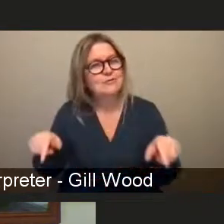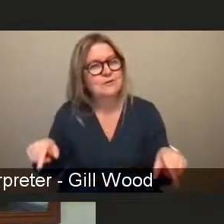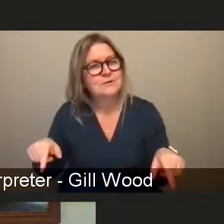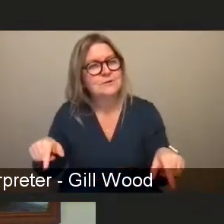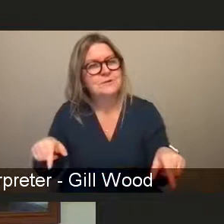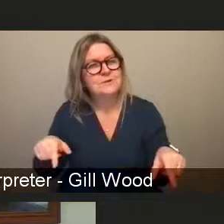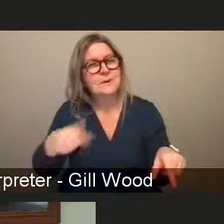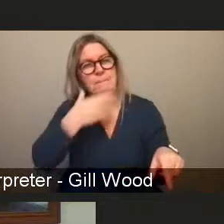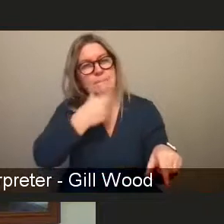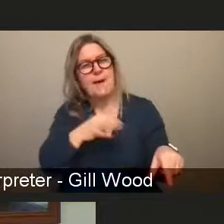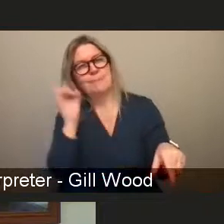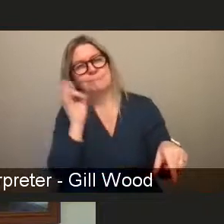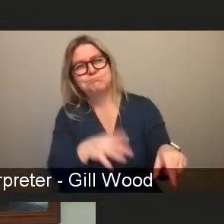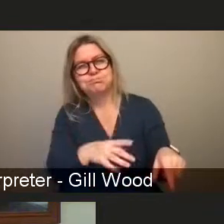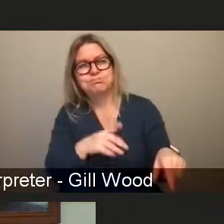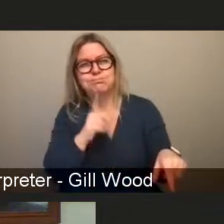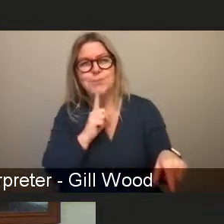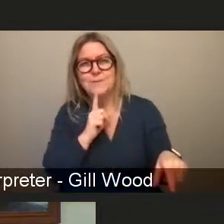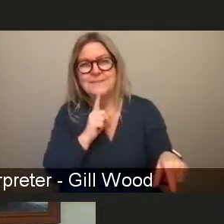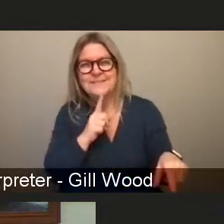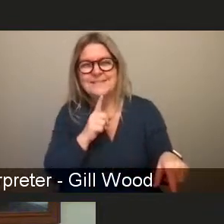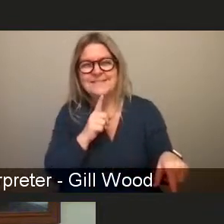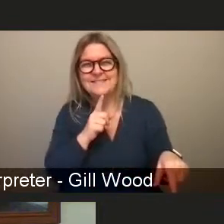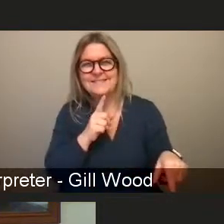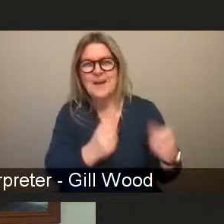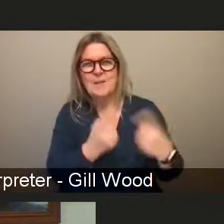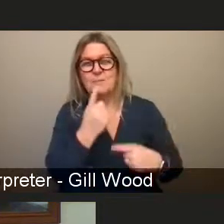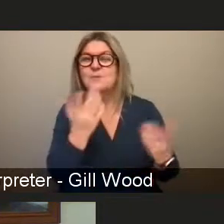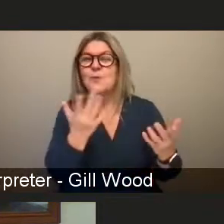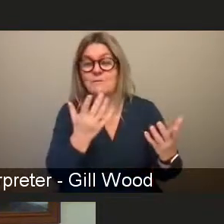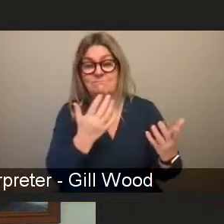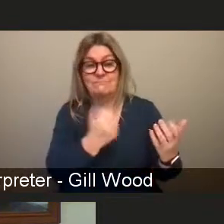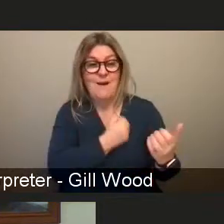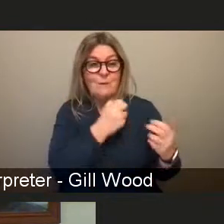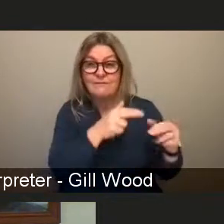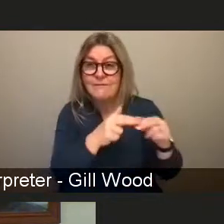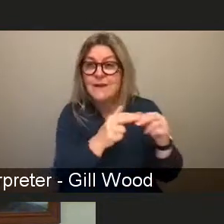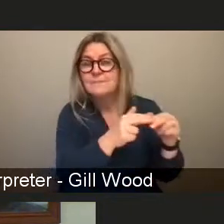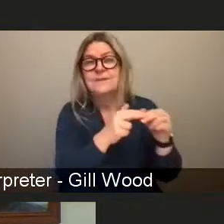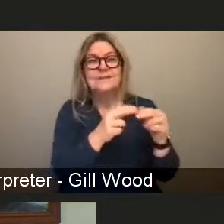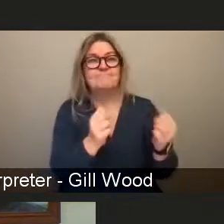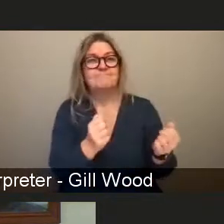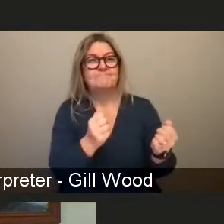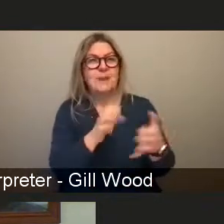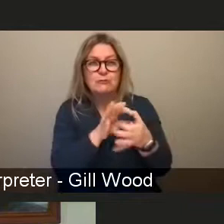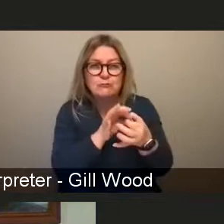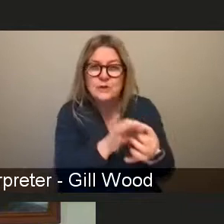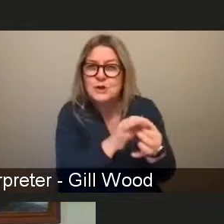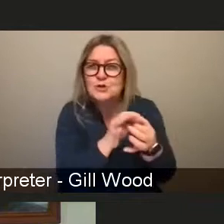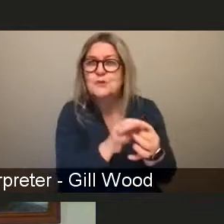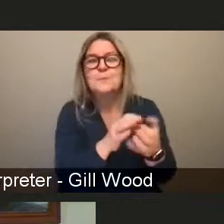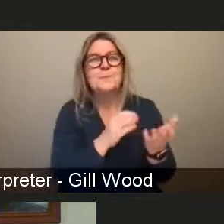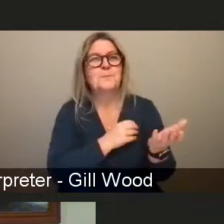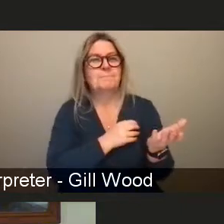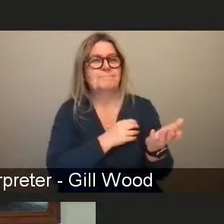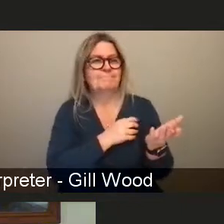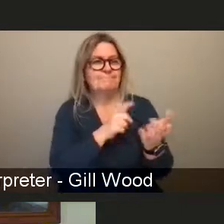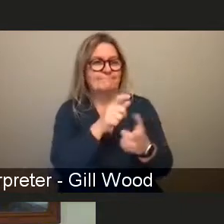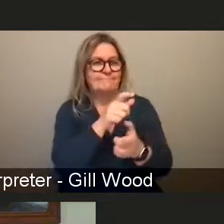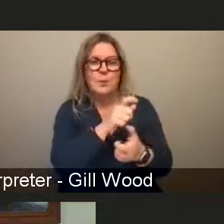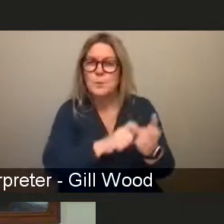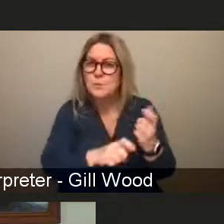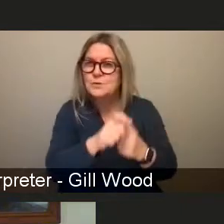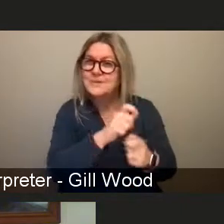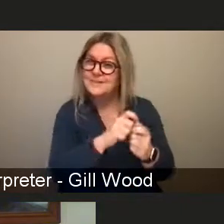happens in our own families in our own relationships in our own communities and we need a different way of responding